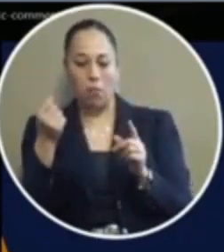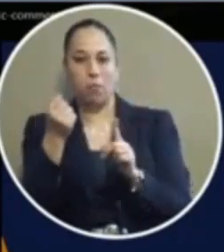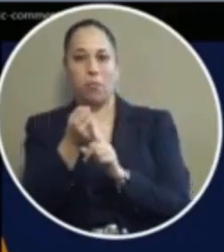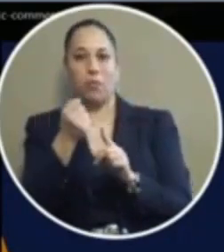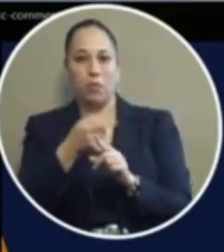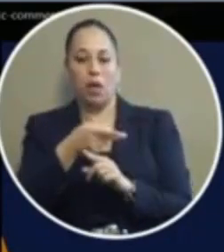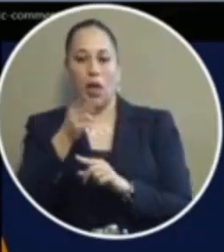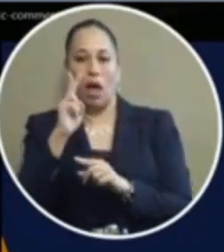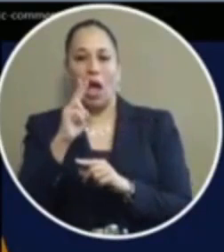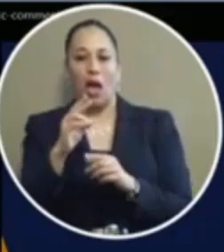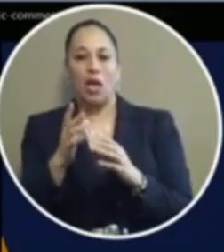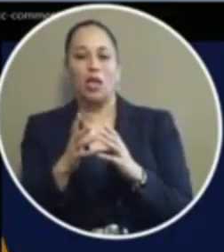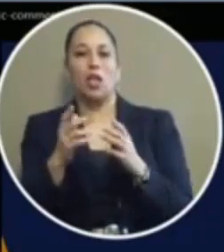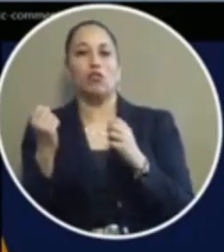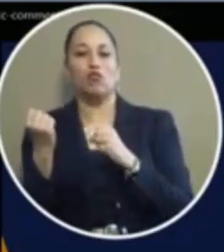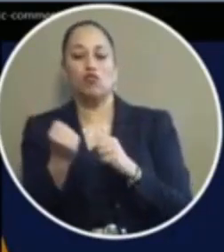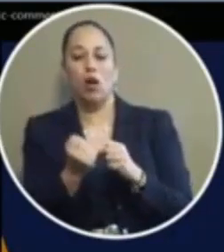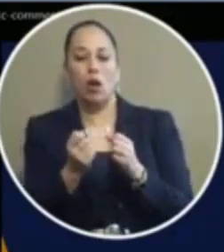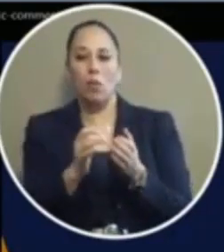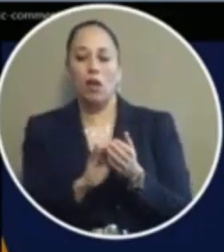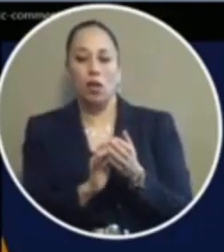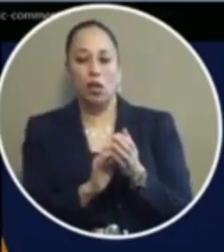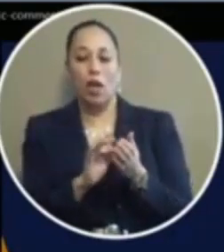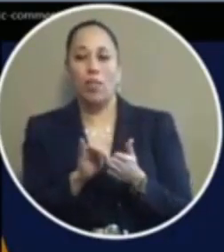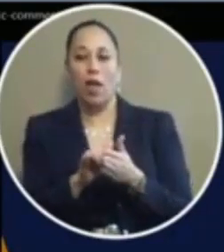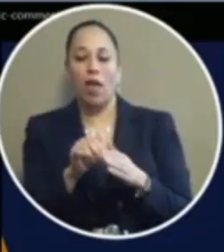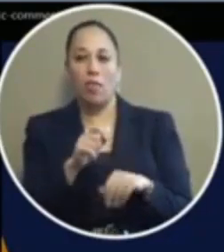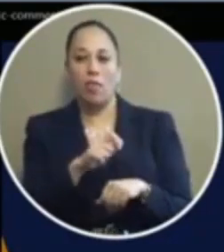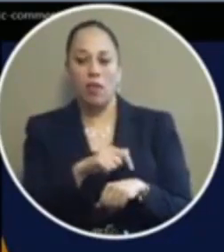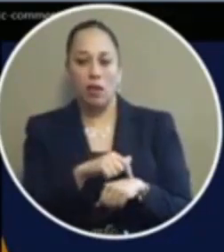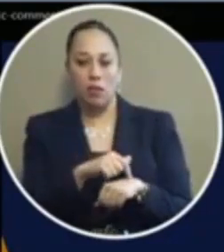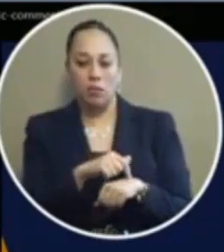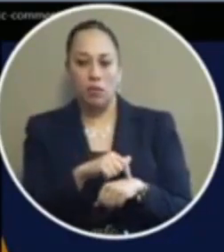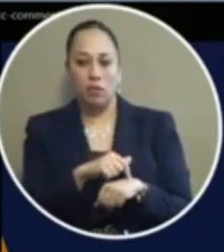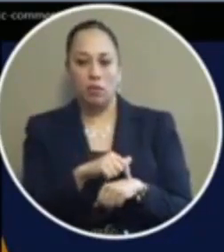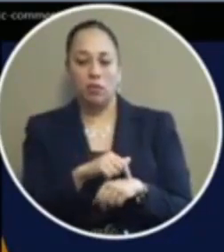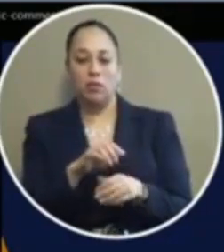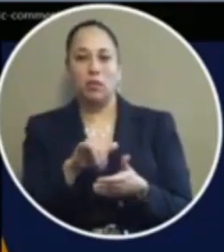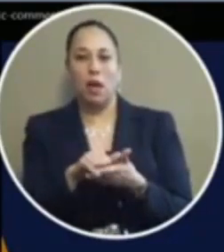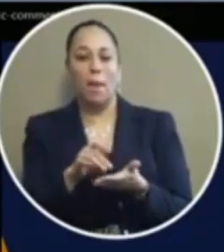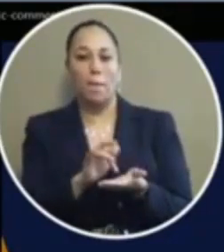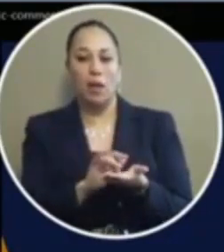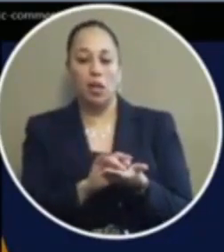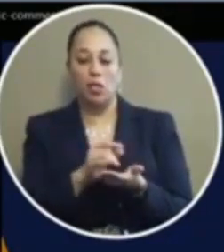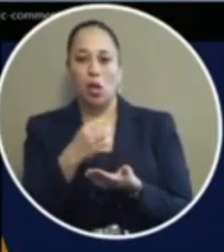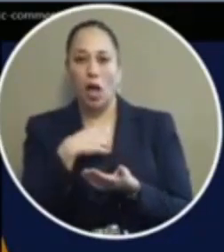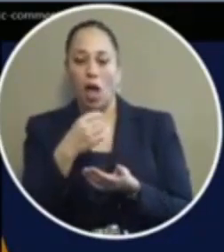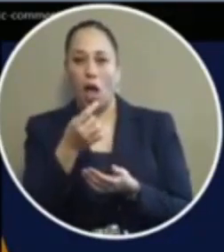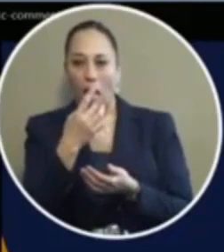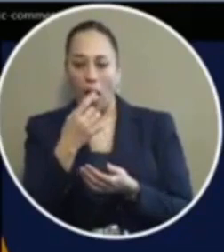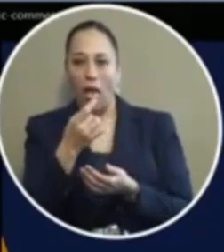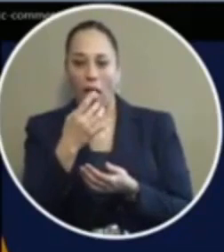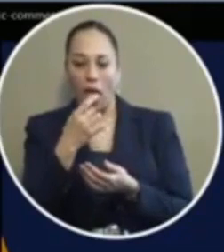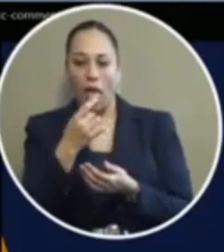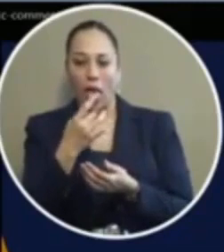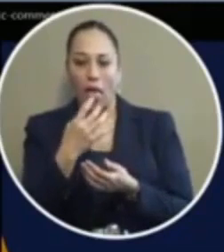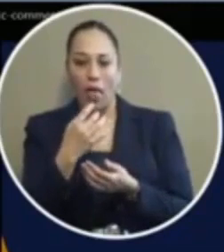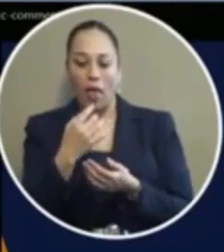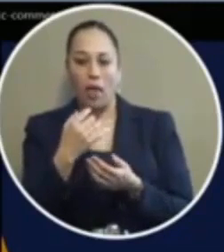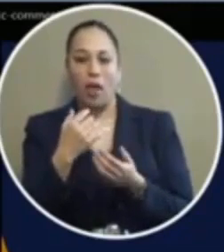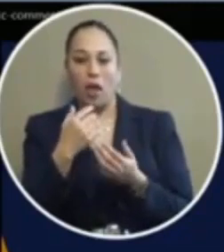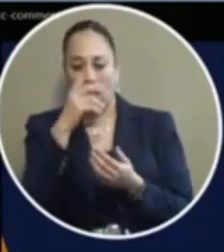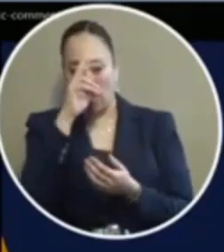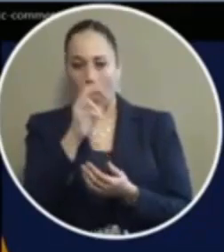dosage of medication during that time of medication i was taking i also suffered from three chemically induced